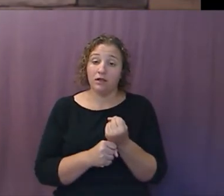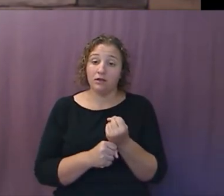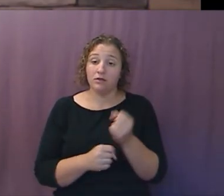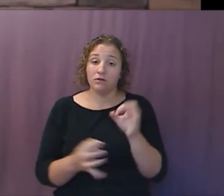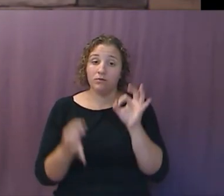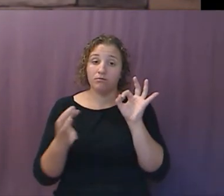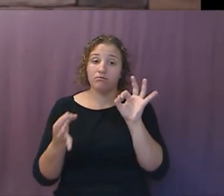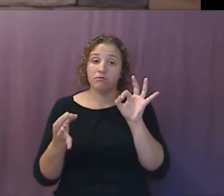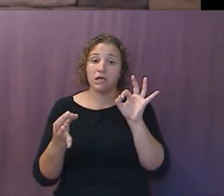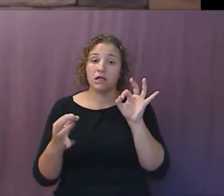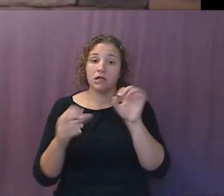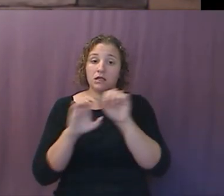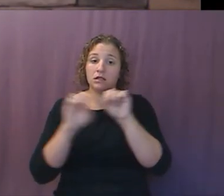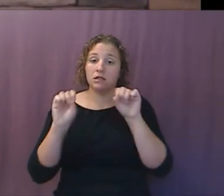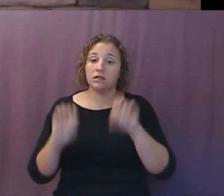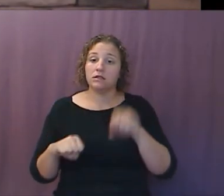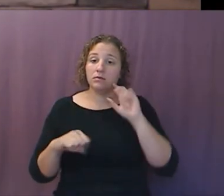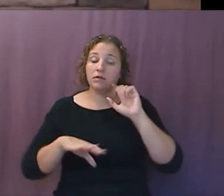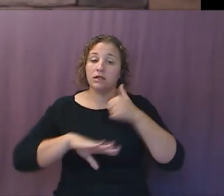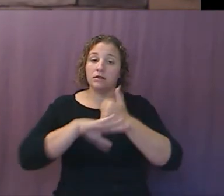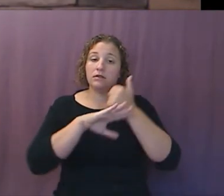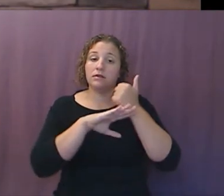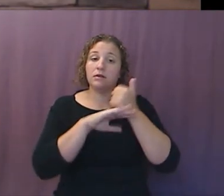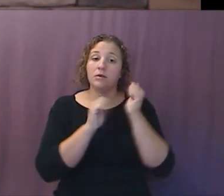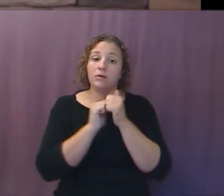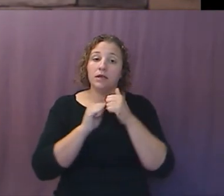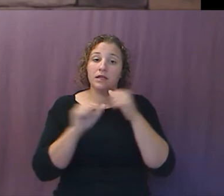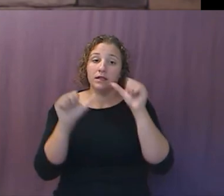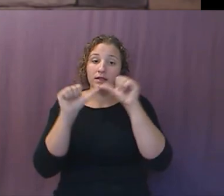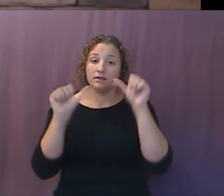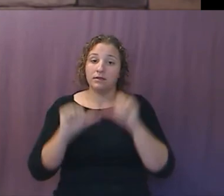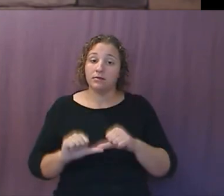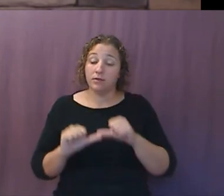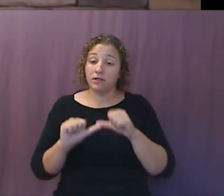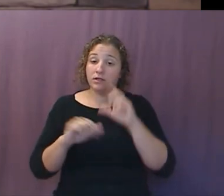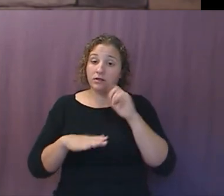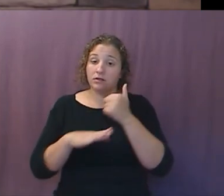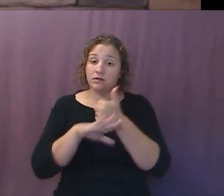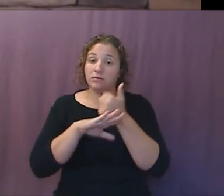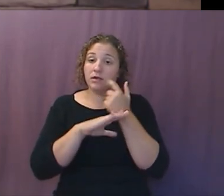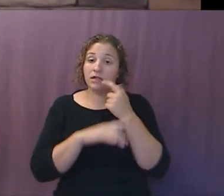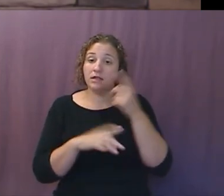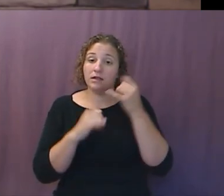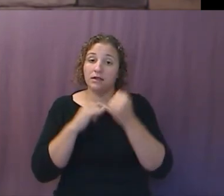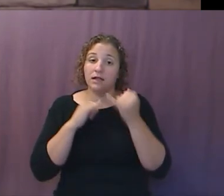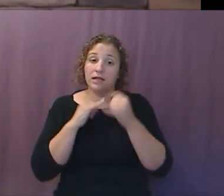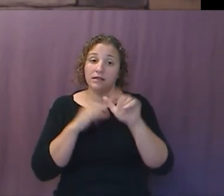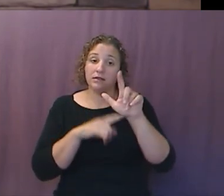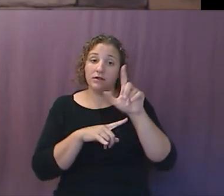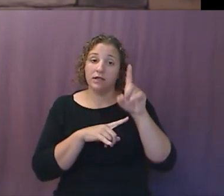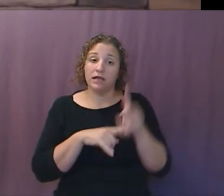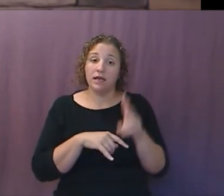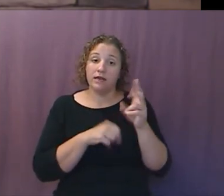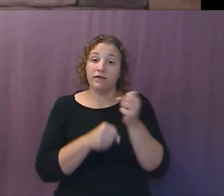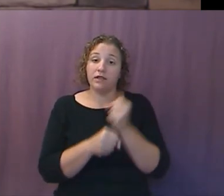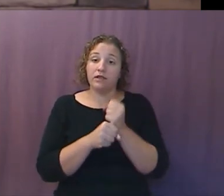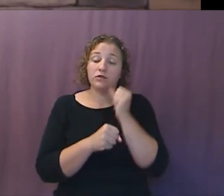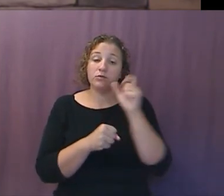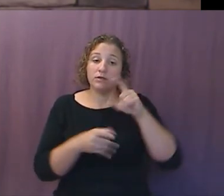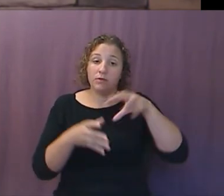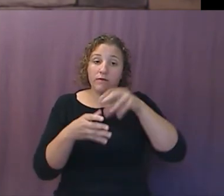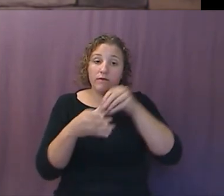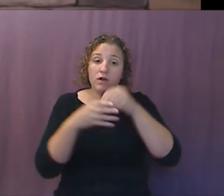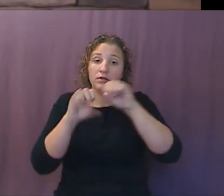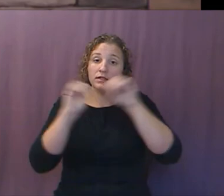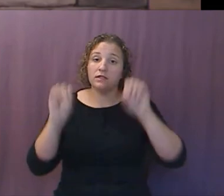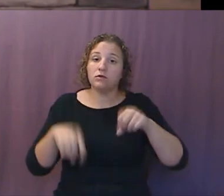out with the setting up of his image and that last three and a half years at least, if not more, you must be part of this system or you will not have anything